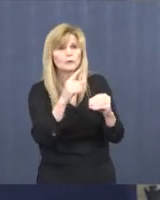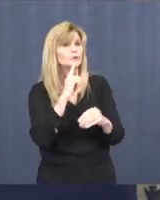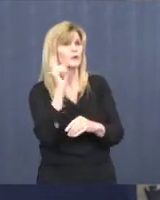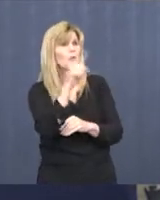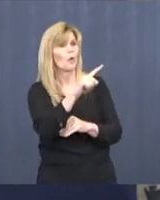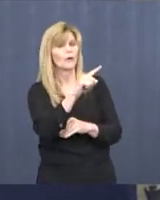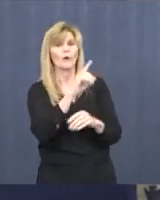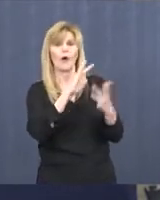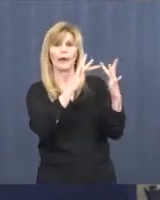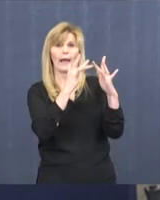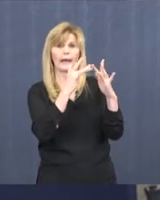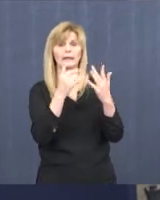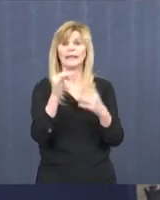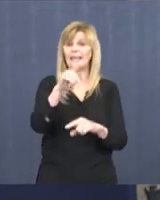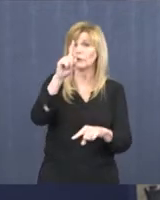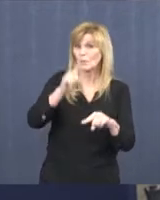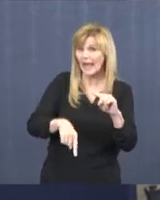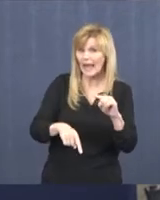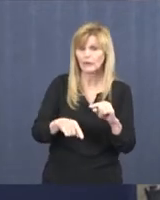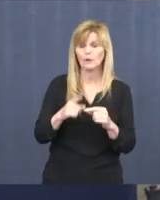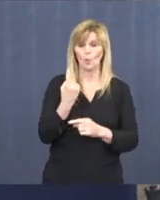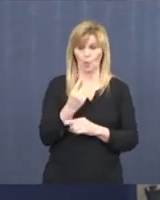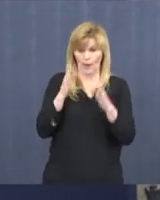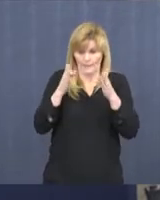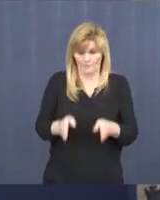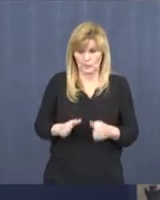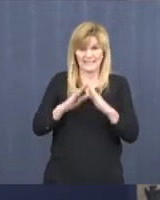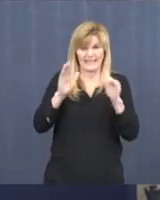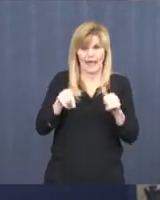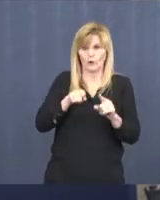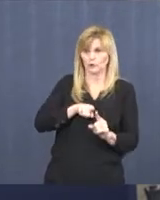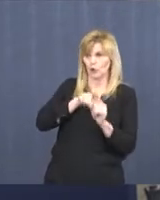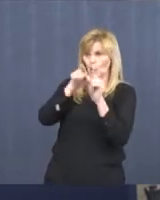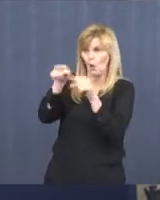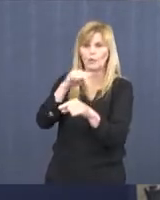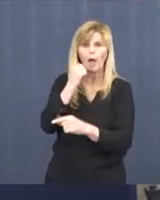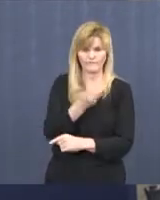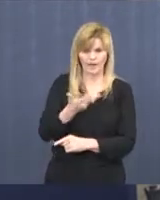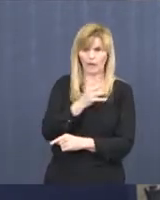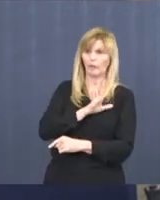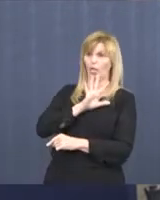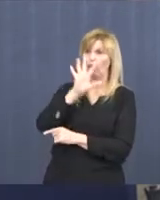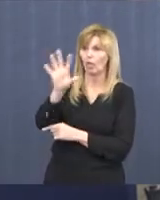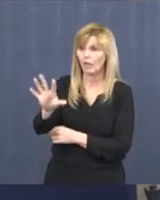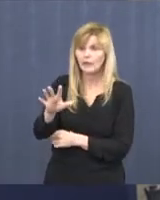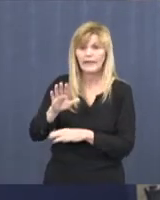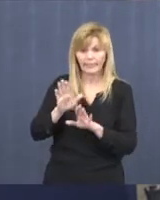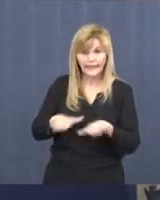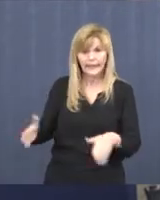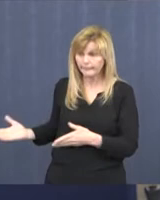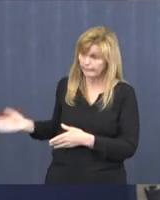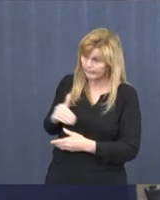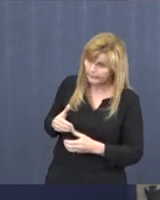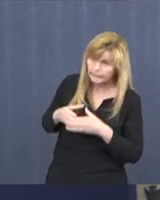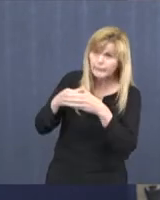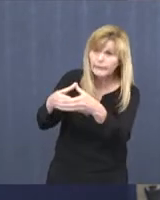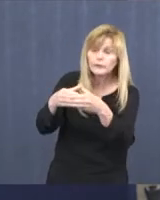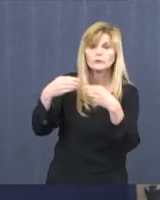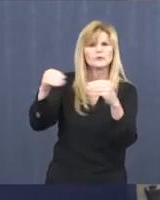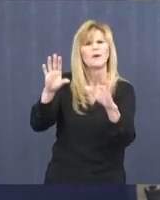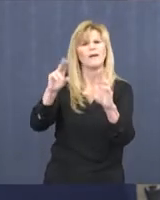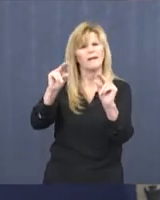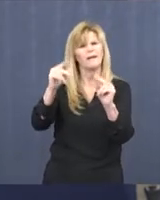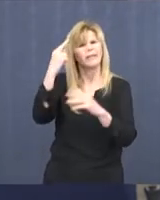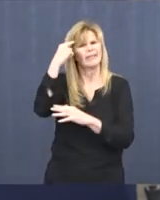do it online. If you can't, send one person. Don't send five people. Don't take the kids. Don't, you know, be